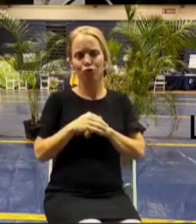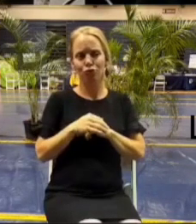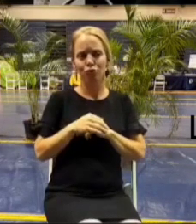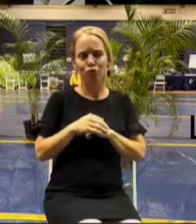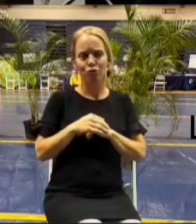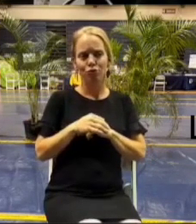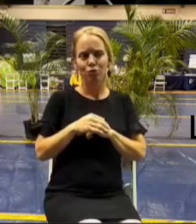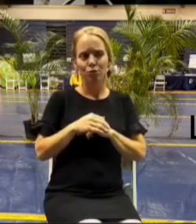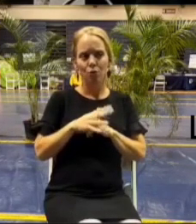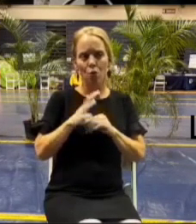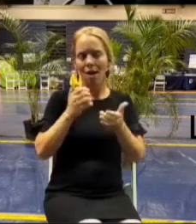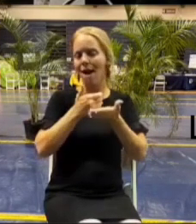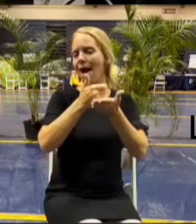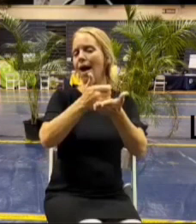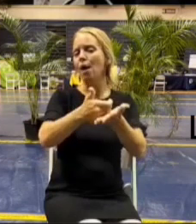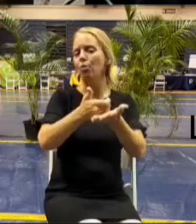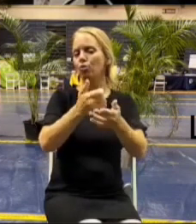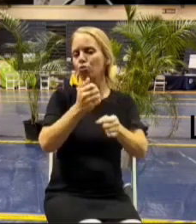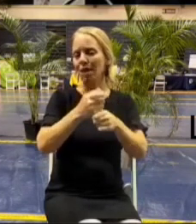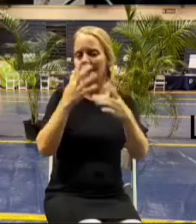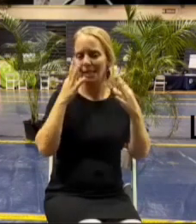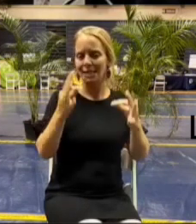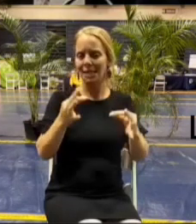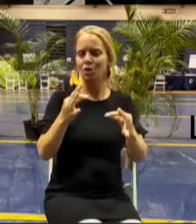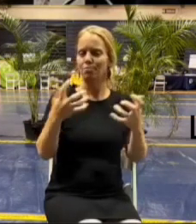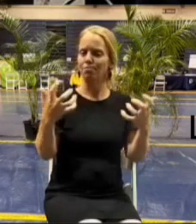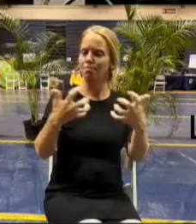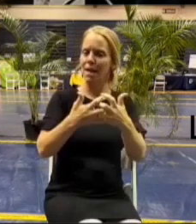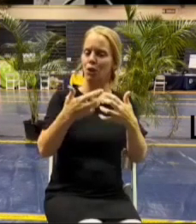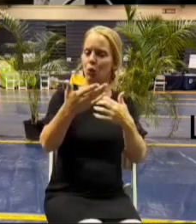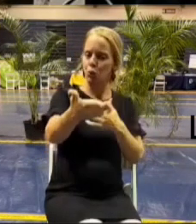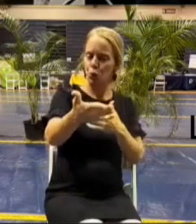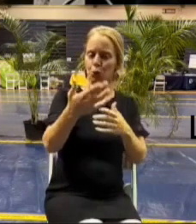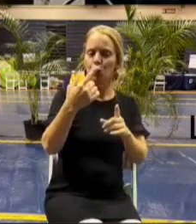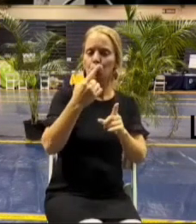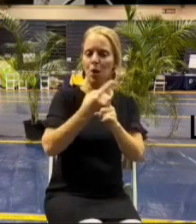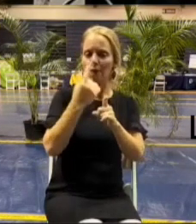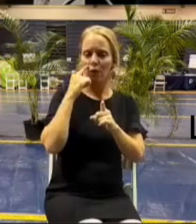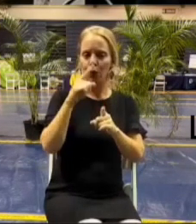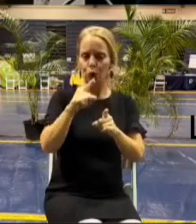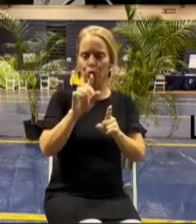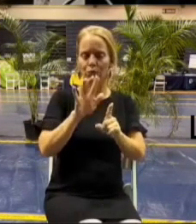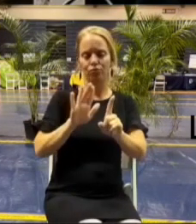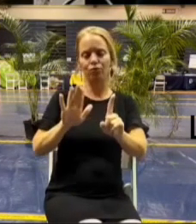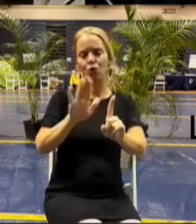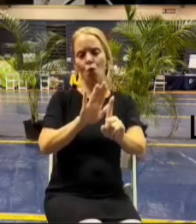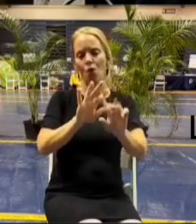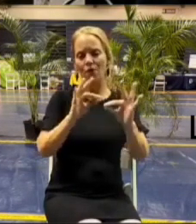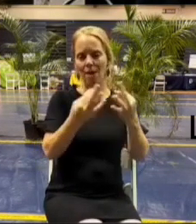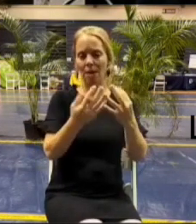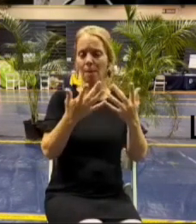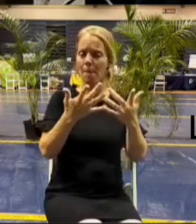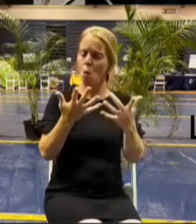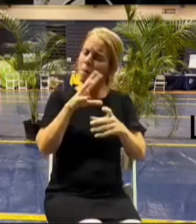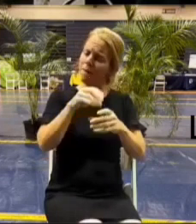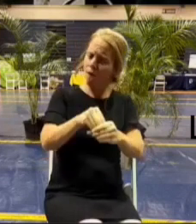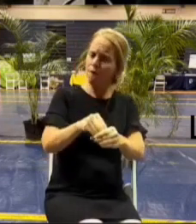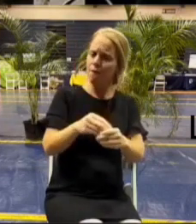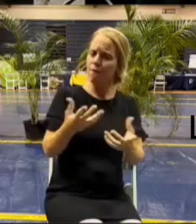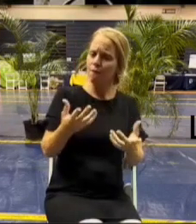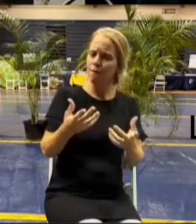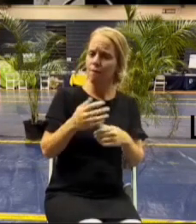make a decision that's right for for you and your family but but we want to be part of your decision making at least